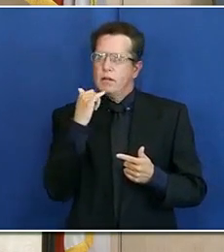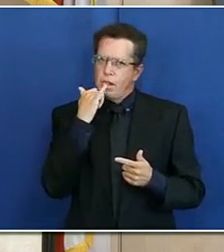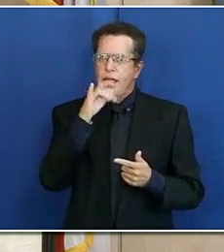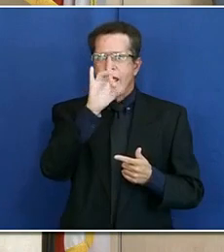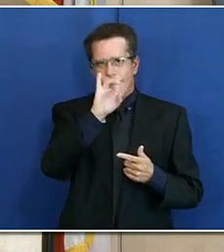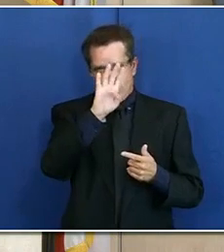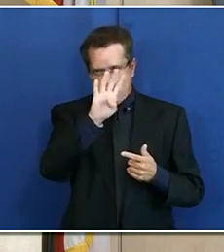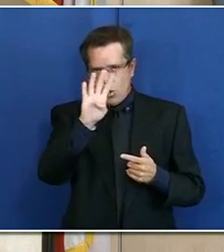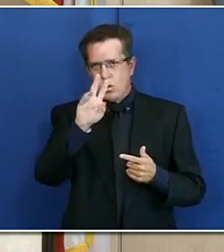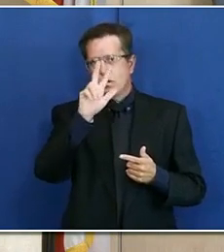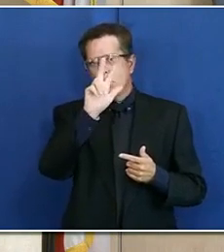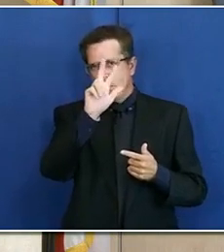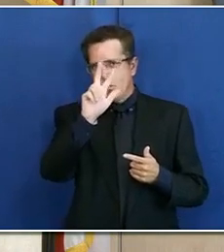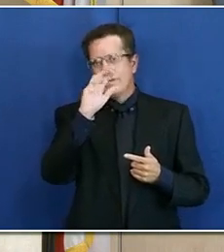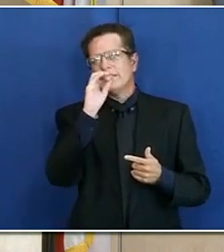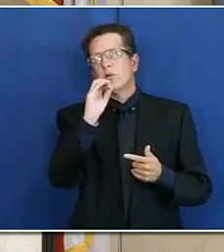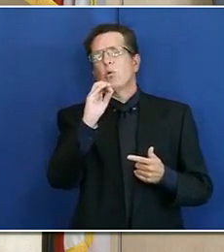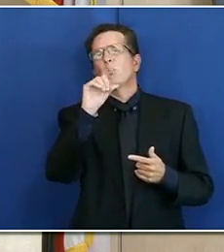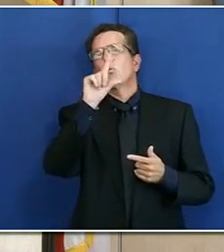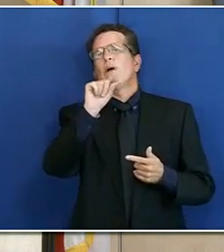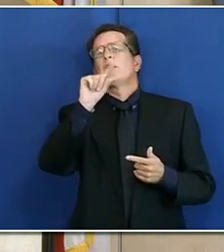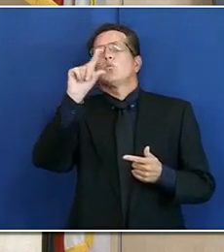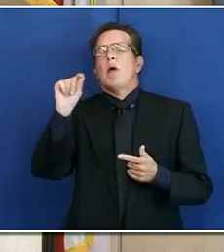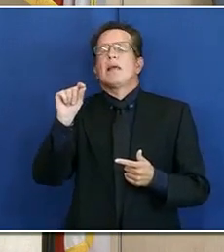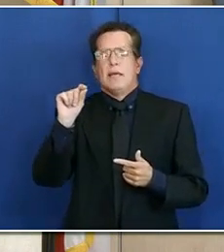-330-2020.